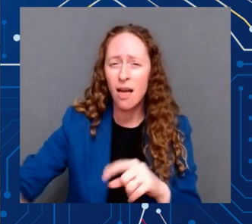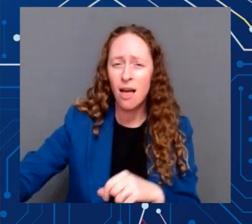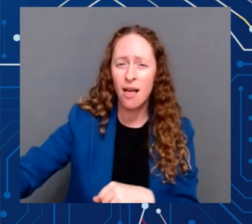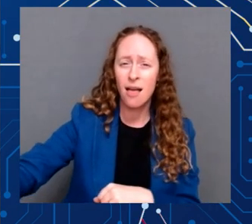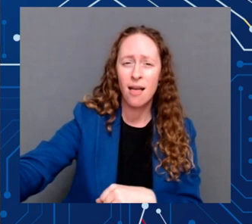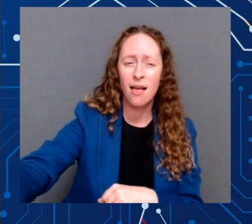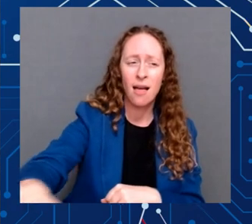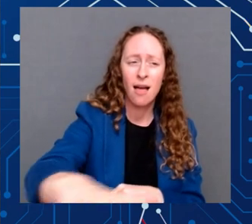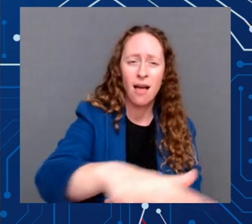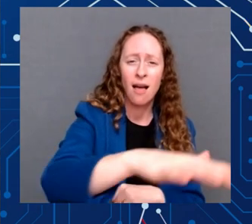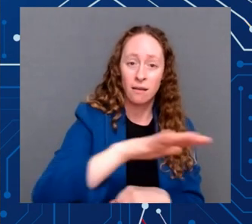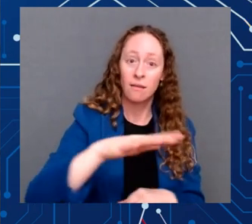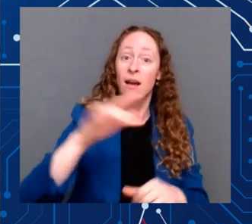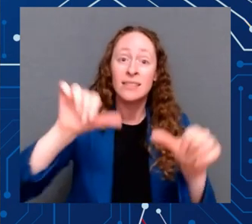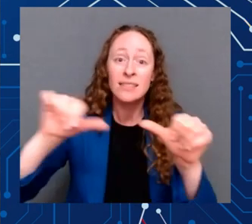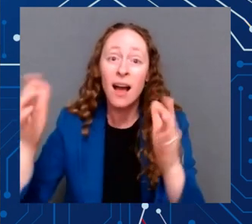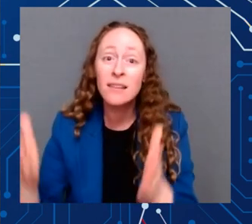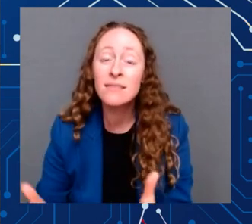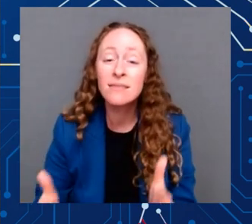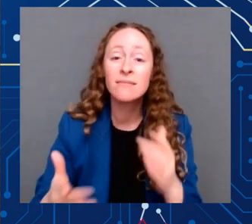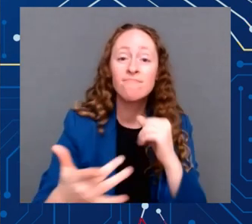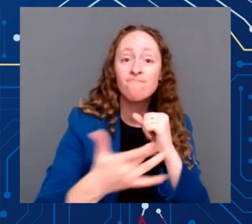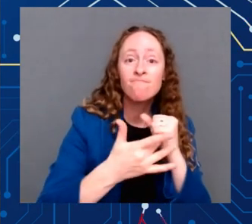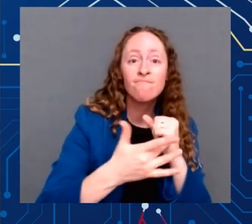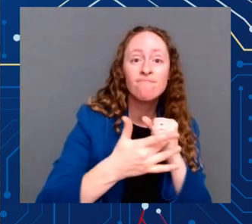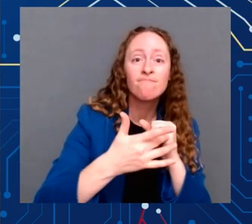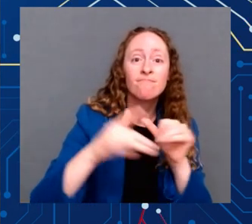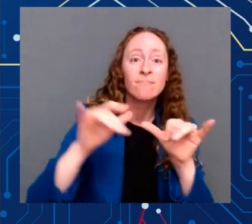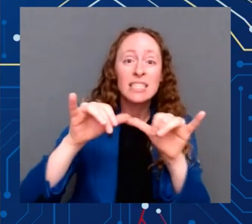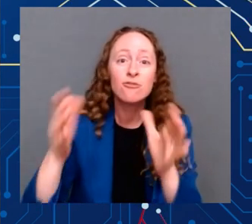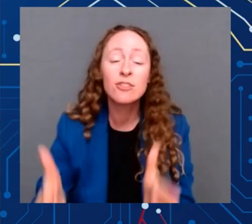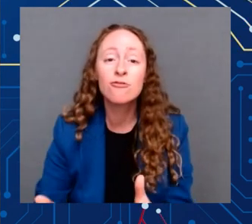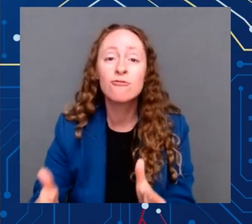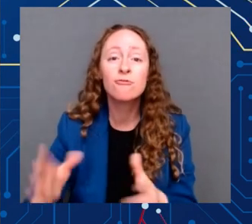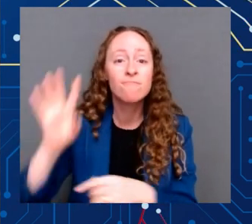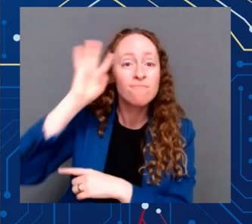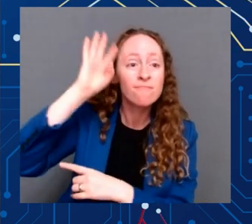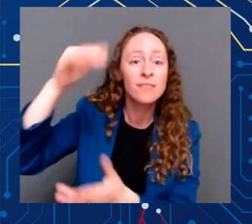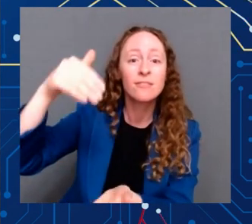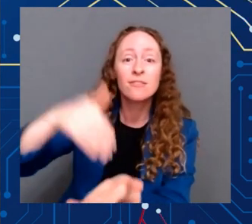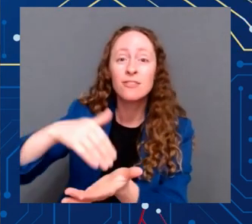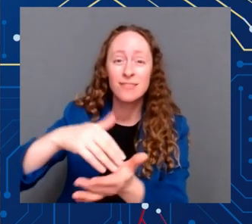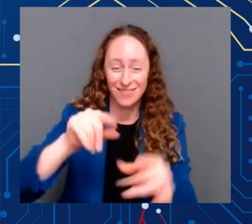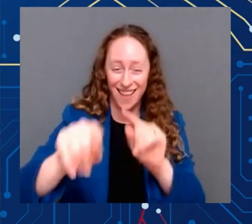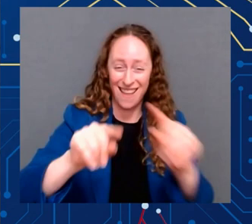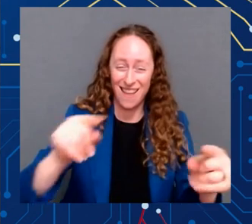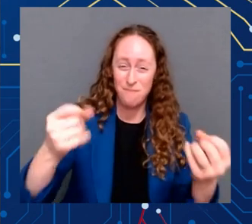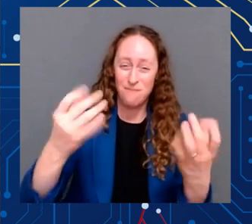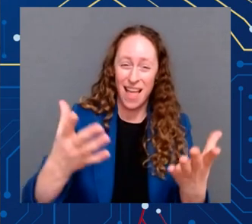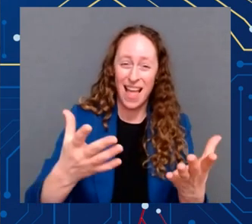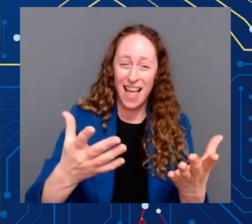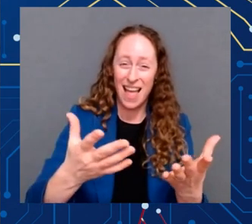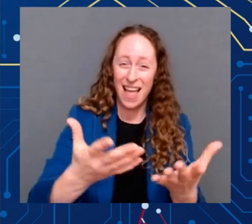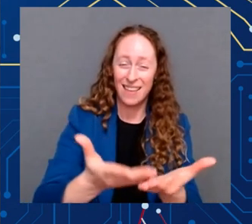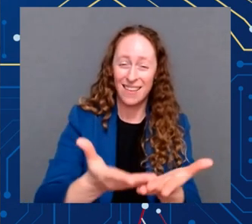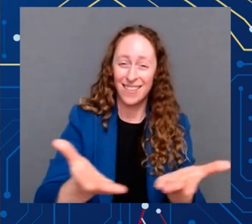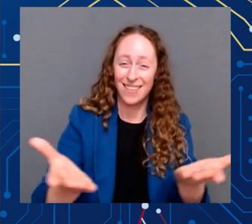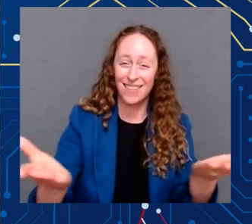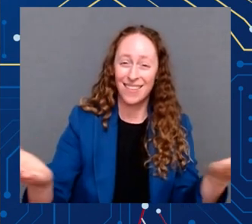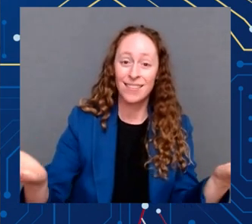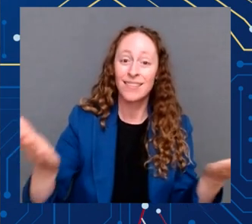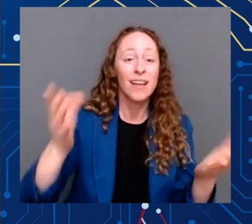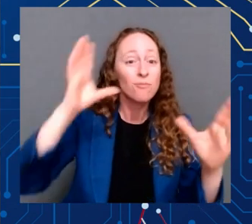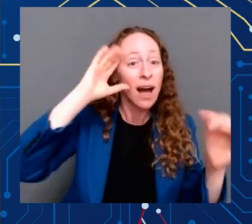technologists, engineers, physicians, presidents of four-year and community colleges, both civil rights leaders, national security